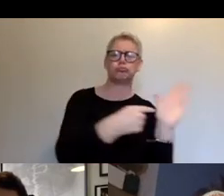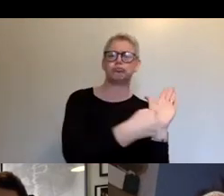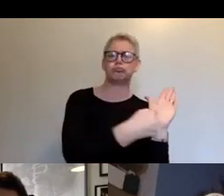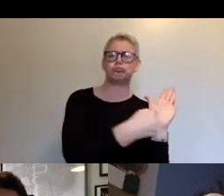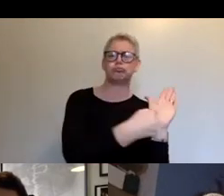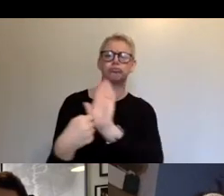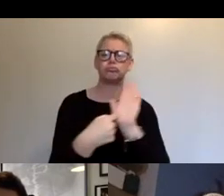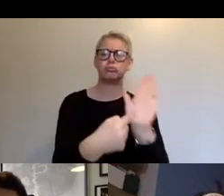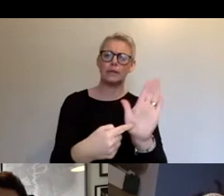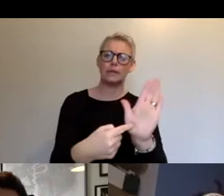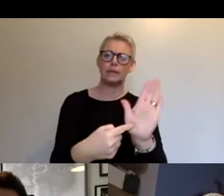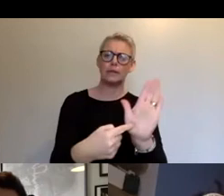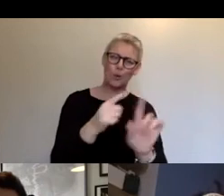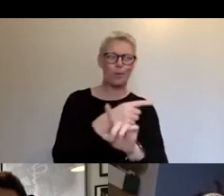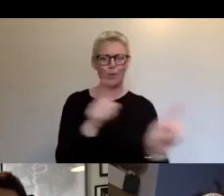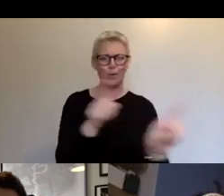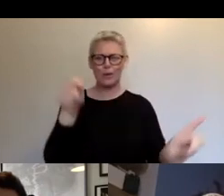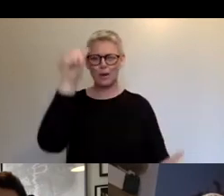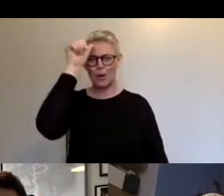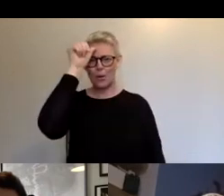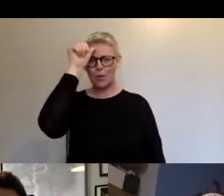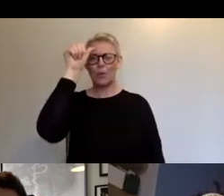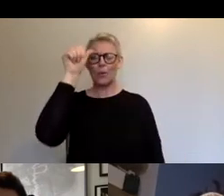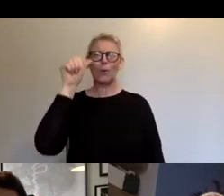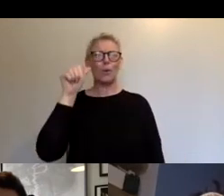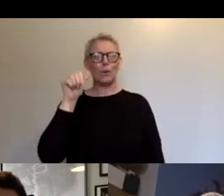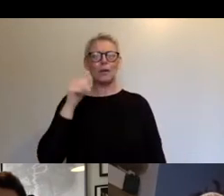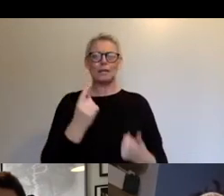packaging something that that was different.